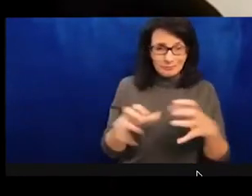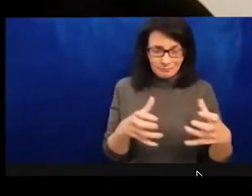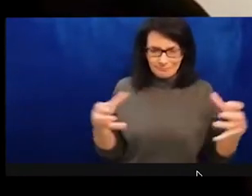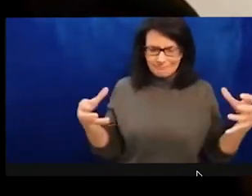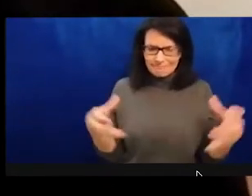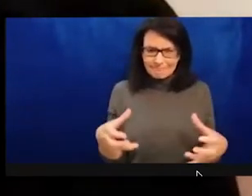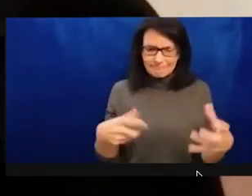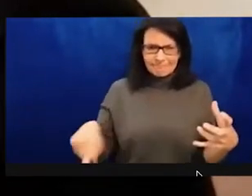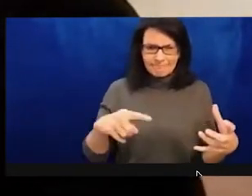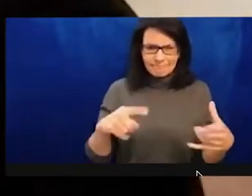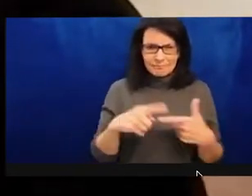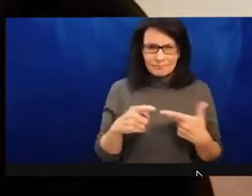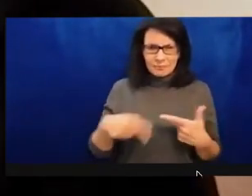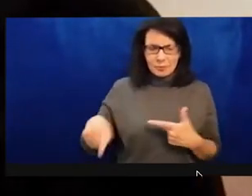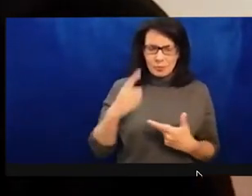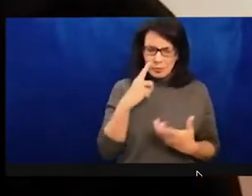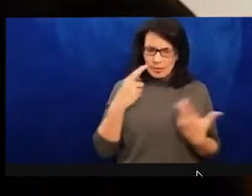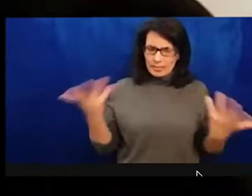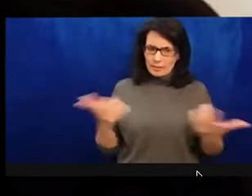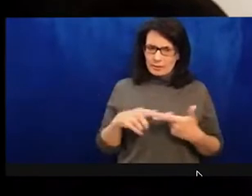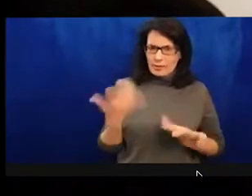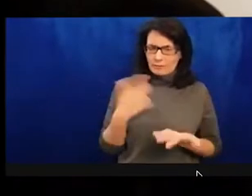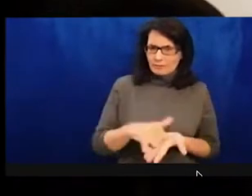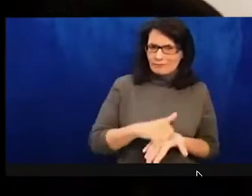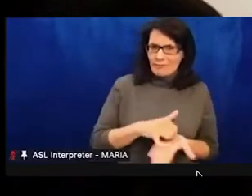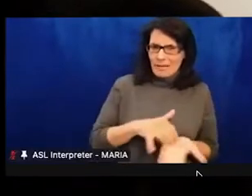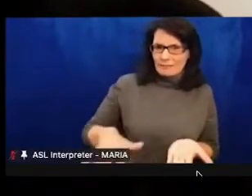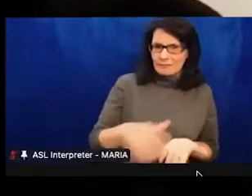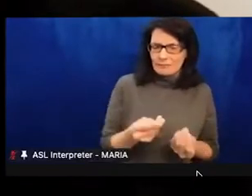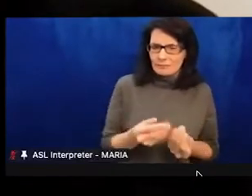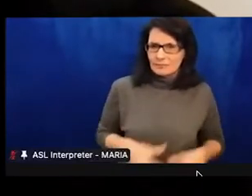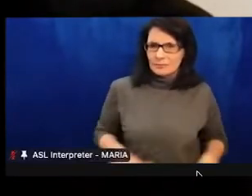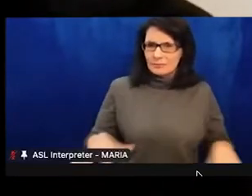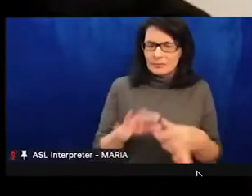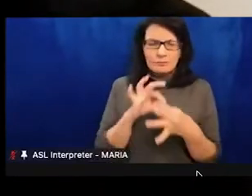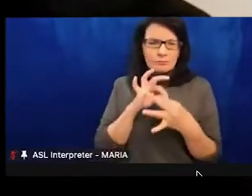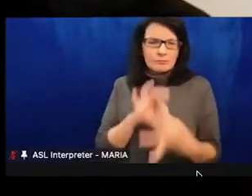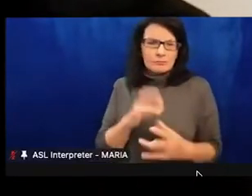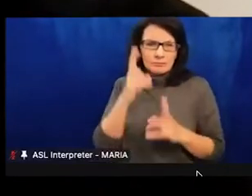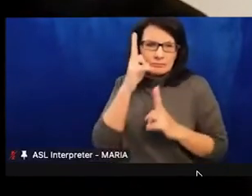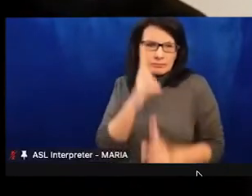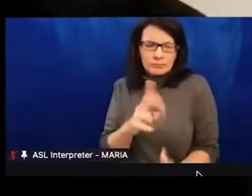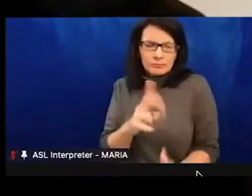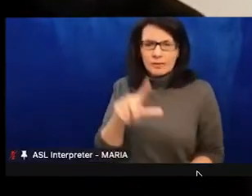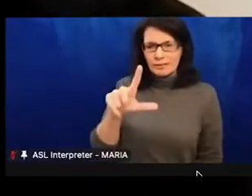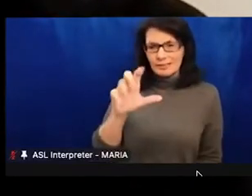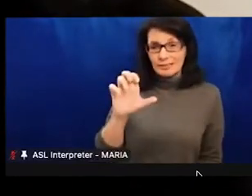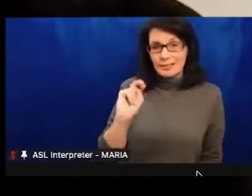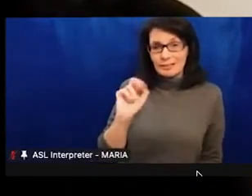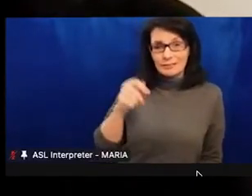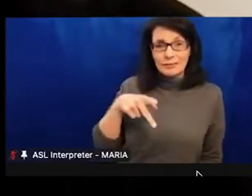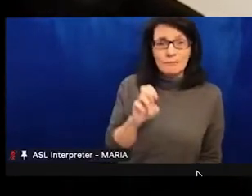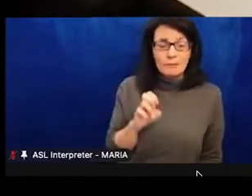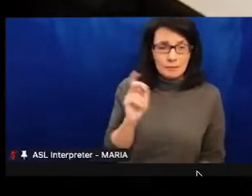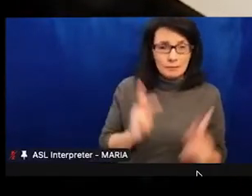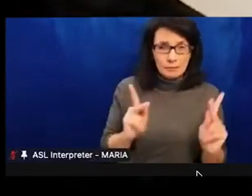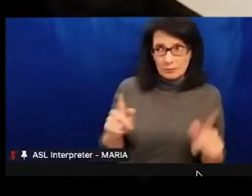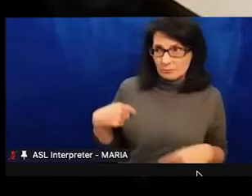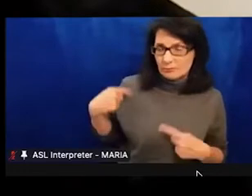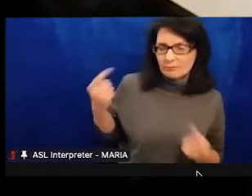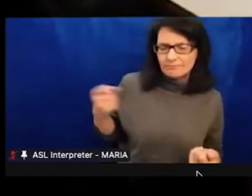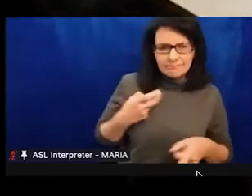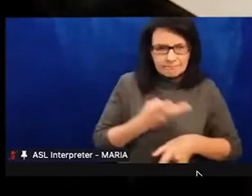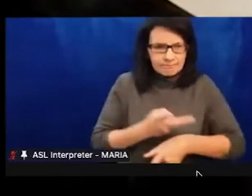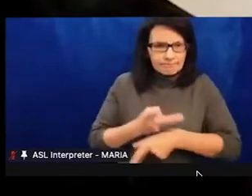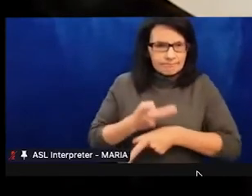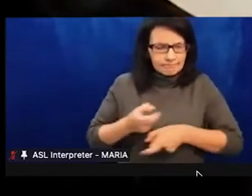doing so in just a week's time. We respectfully acknowledge that both the Creative Time and Verilis Center